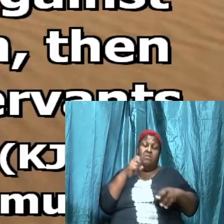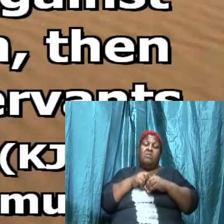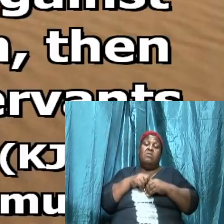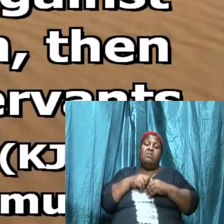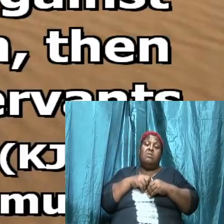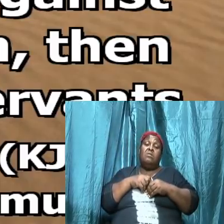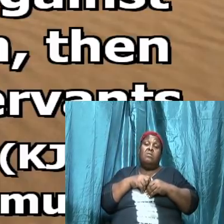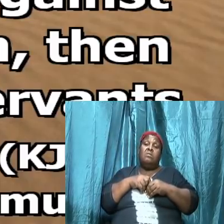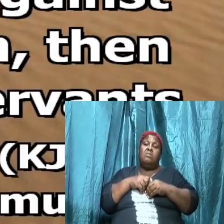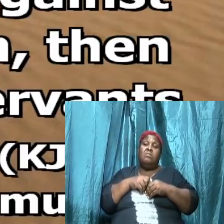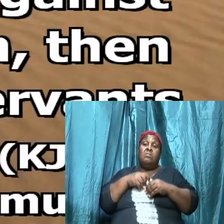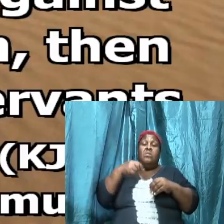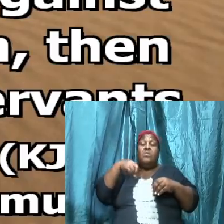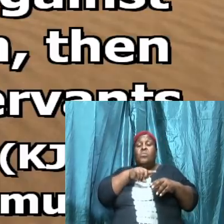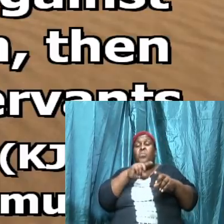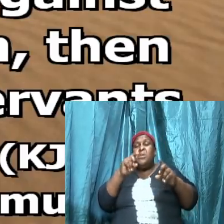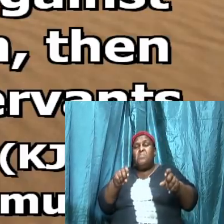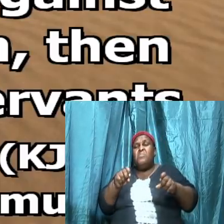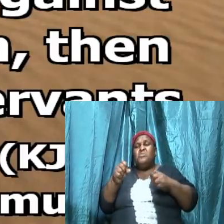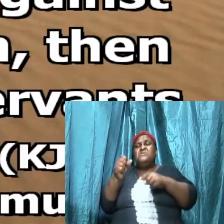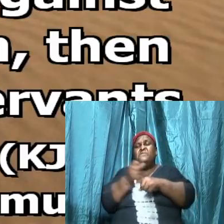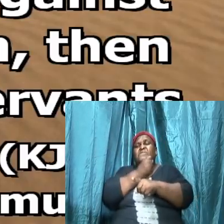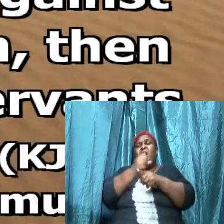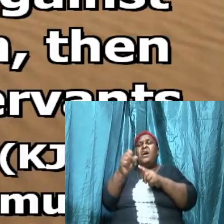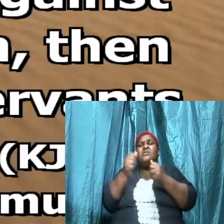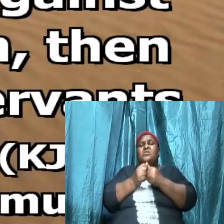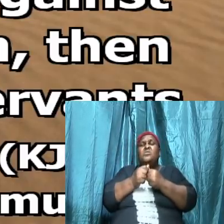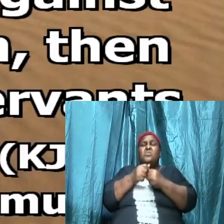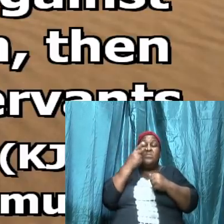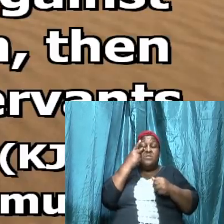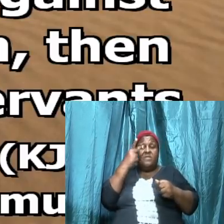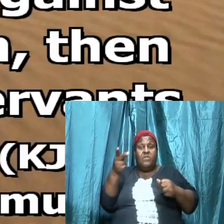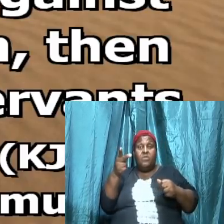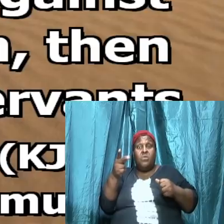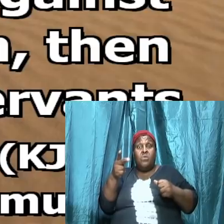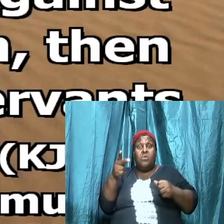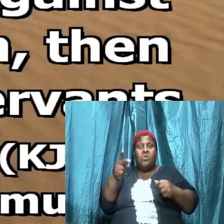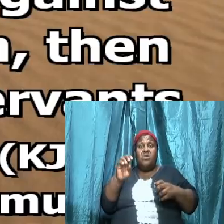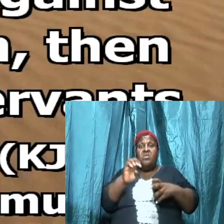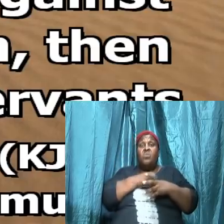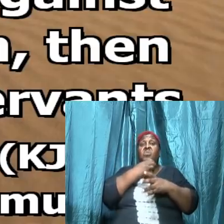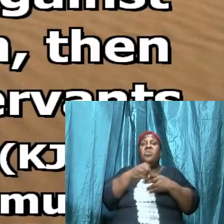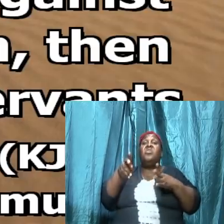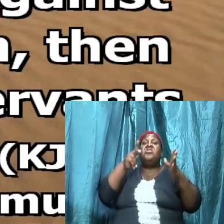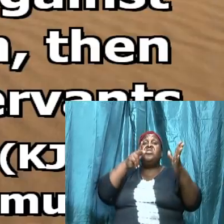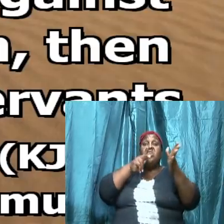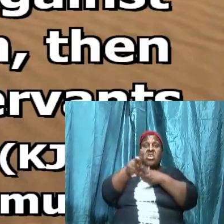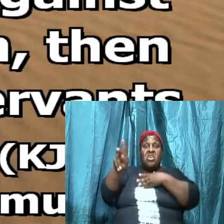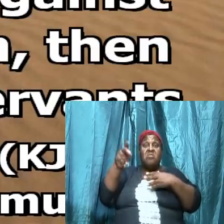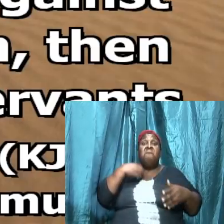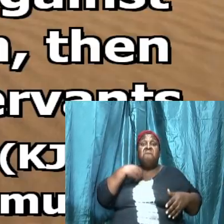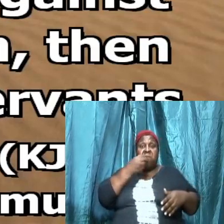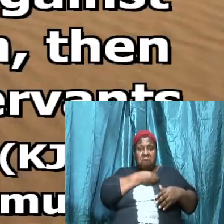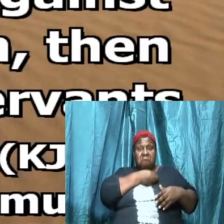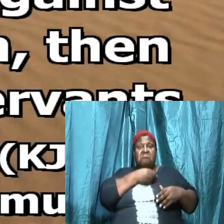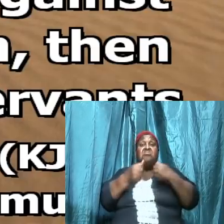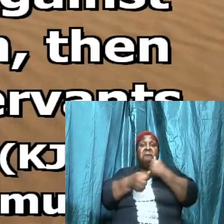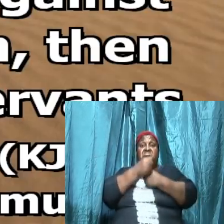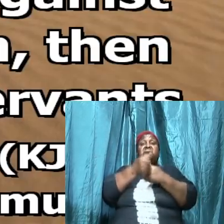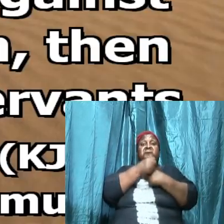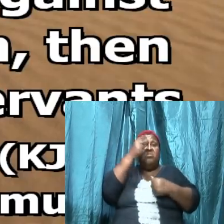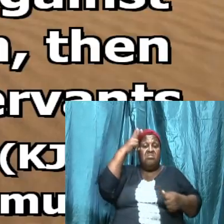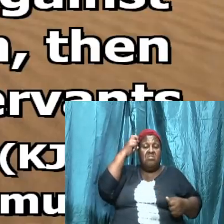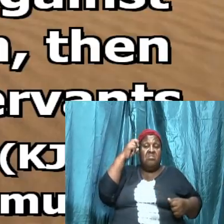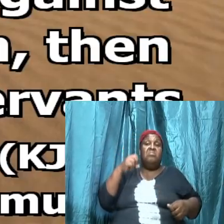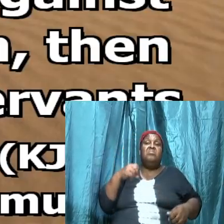kill him and we must fight with the view that we will either stamp him or he is going to stamp us and hear what